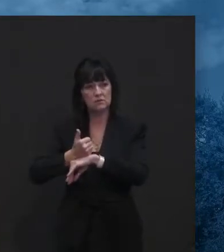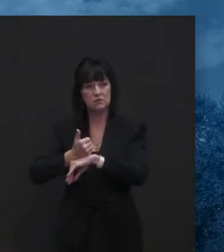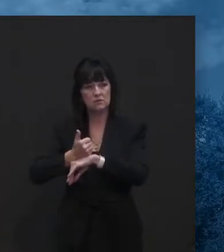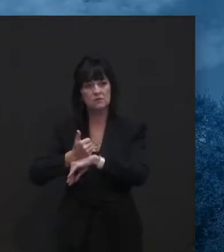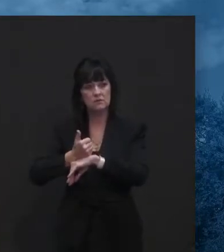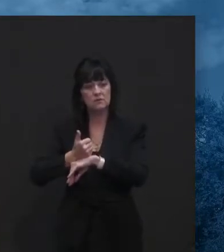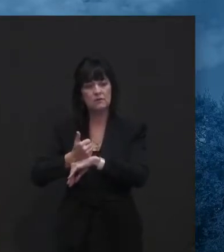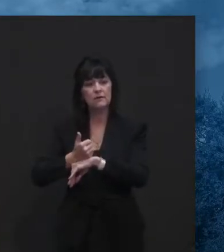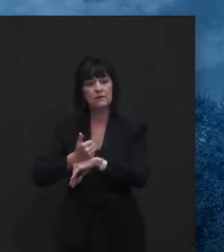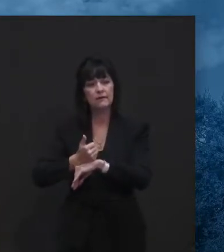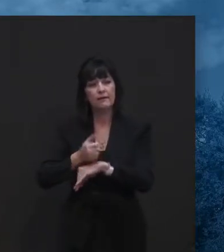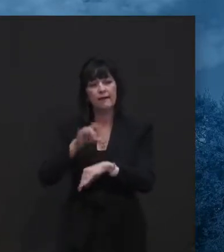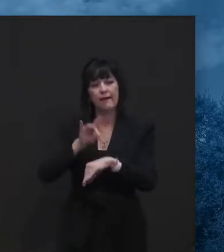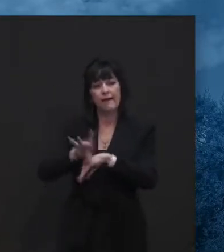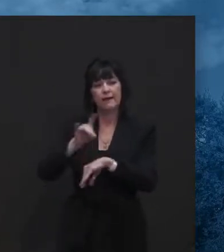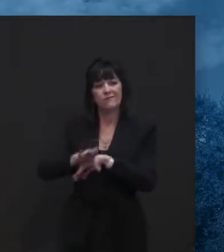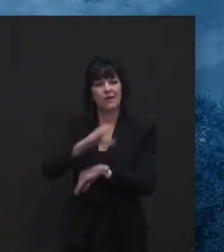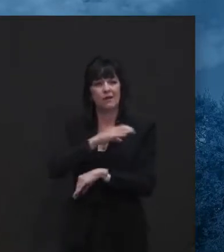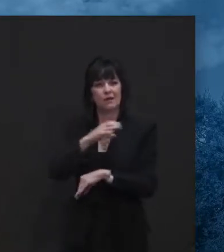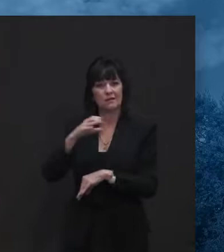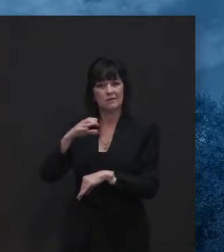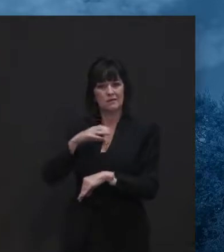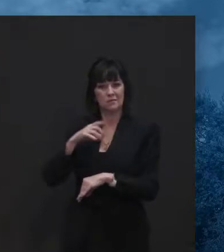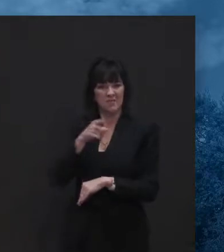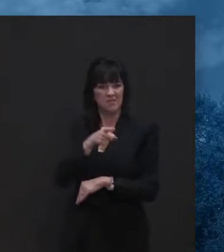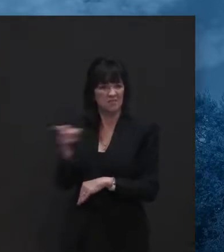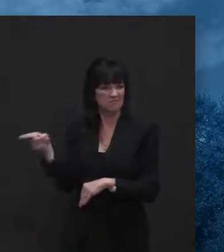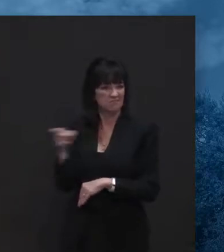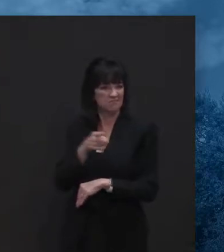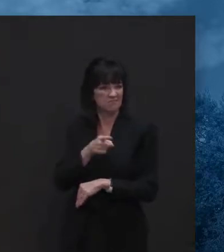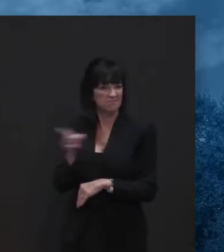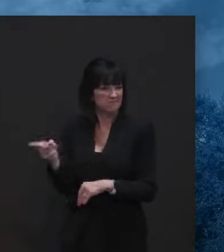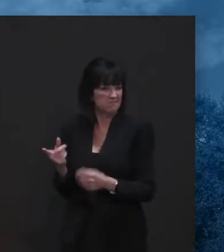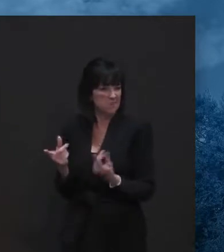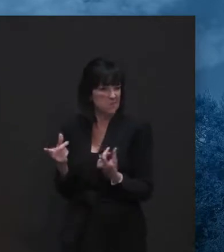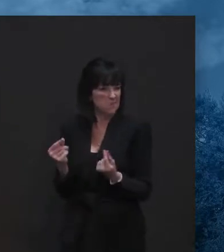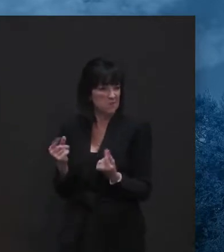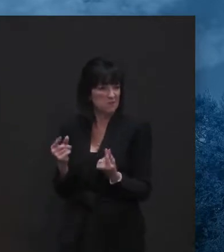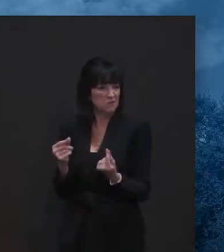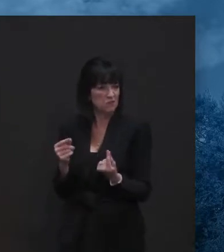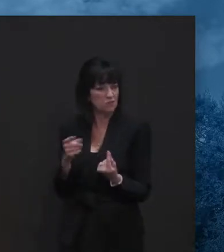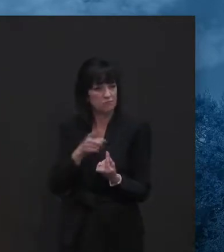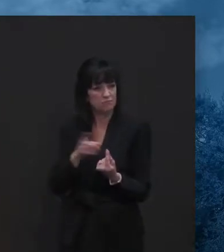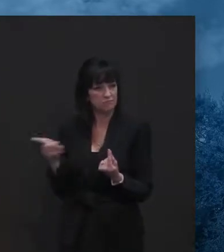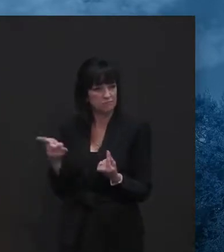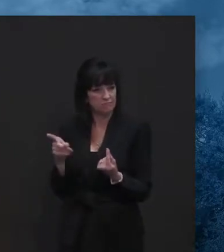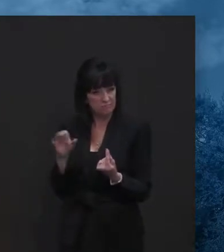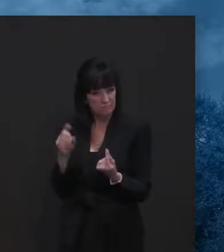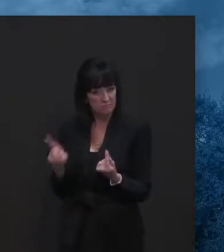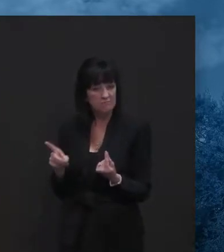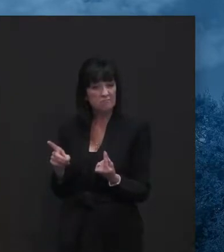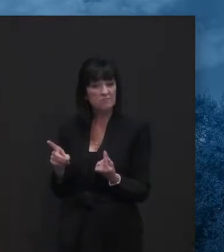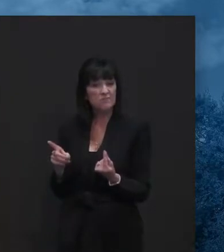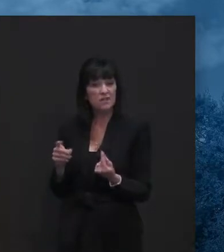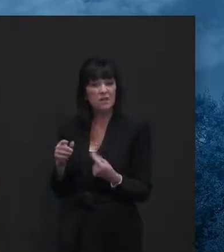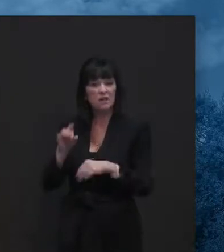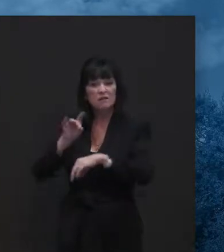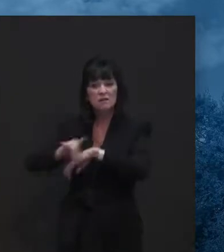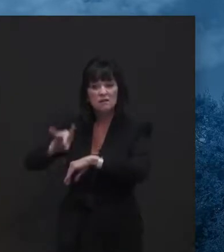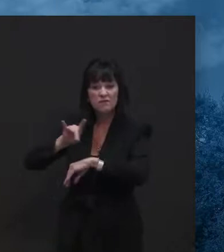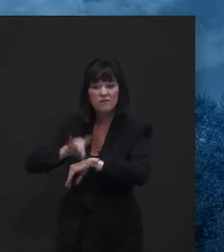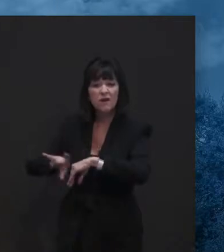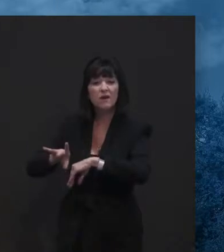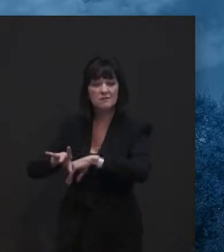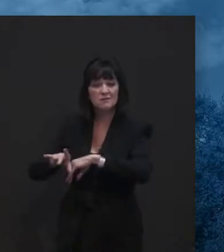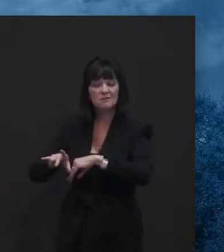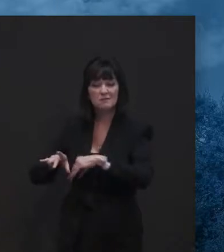for exactly this kind of a moment. I'm wondering what lessons, if anything, you were able to, to find from their determinations? Yeah. one of the,